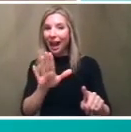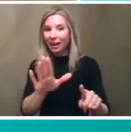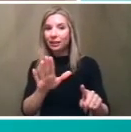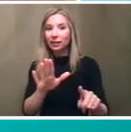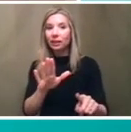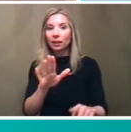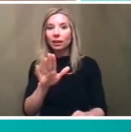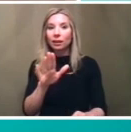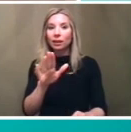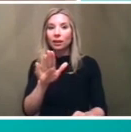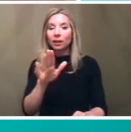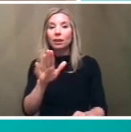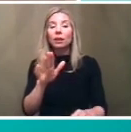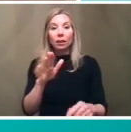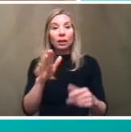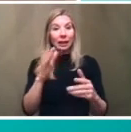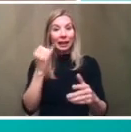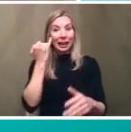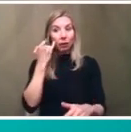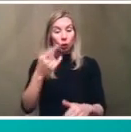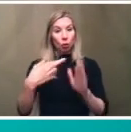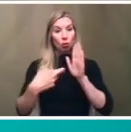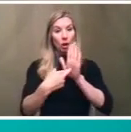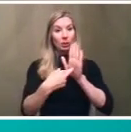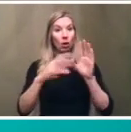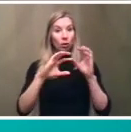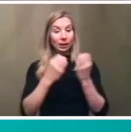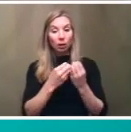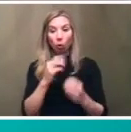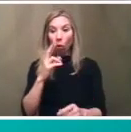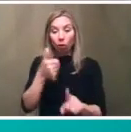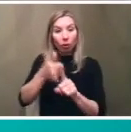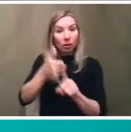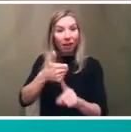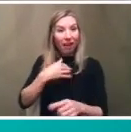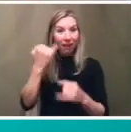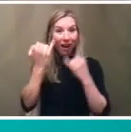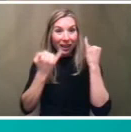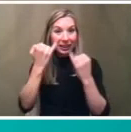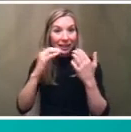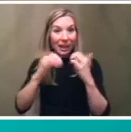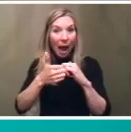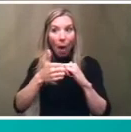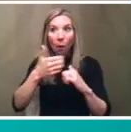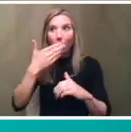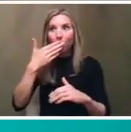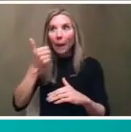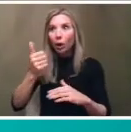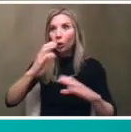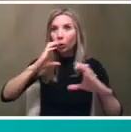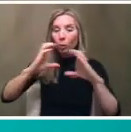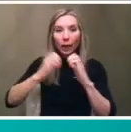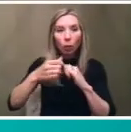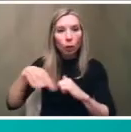in general if you are representative of an organization or you have ideas about how we can better um communicate with you or you would like